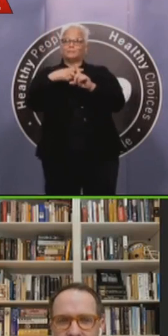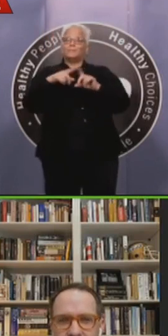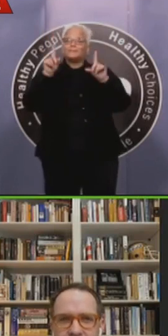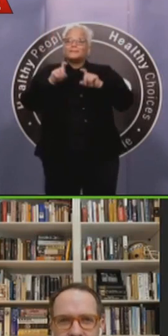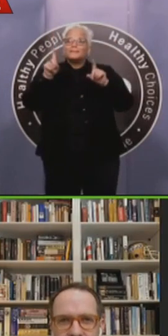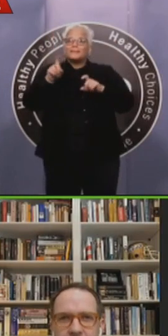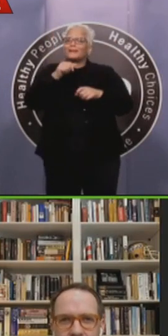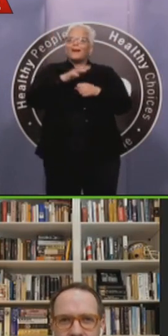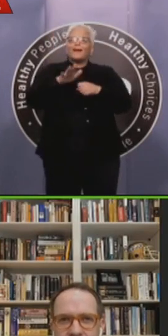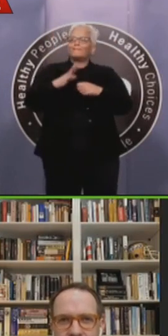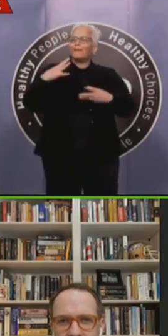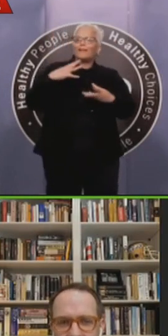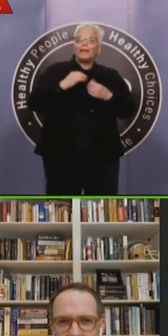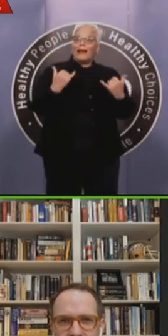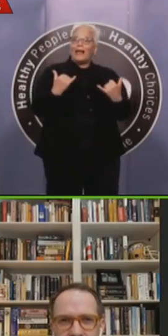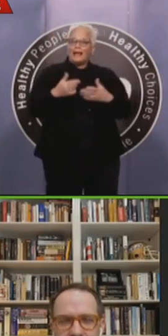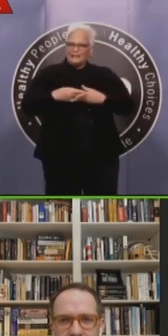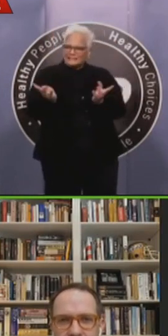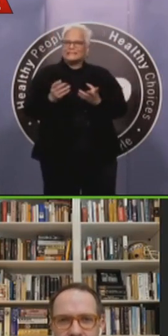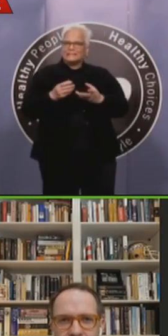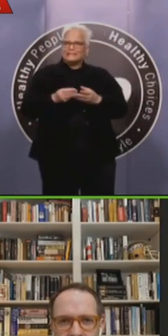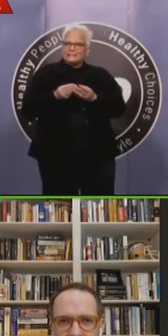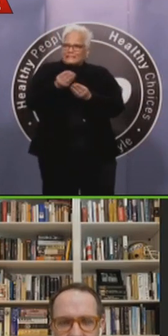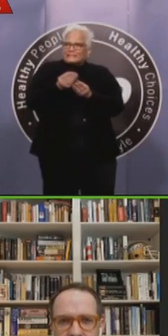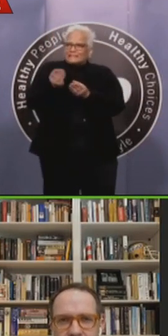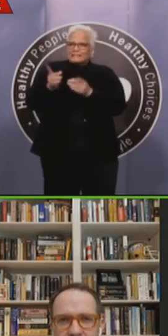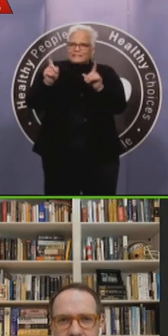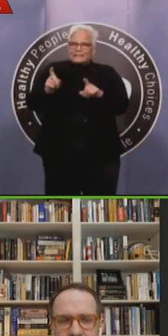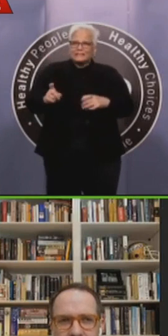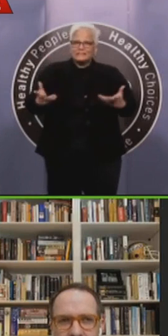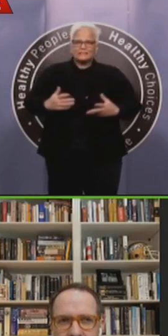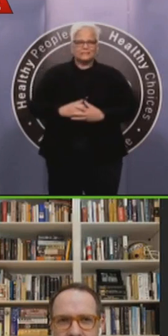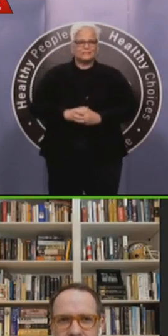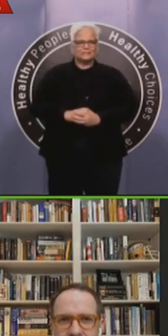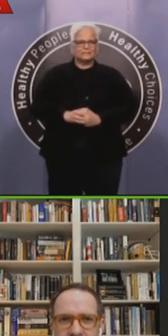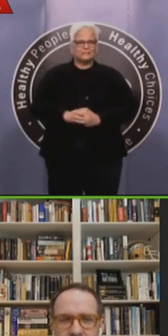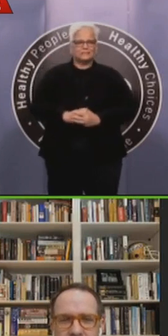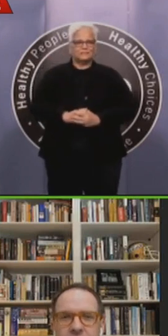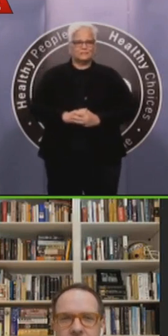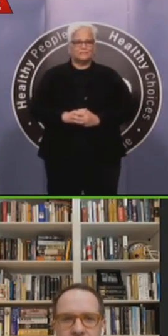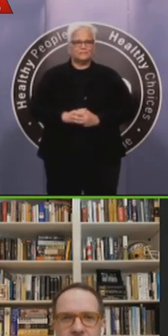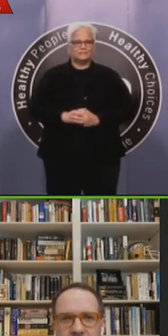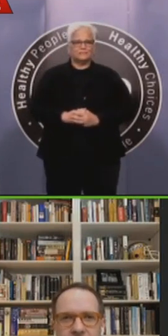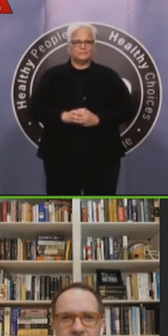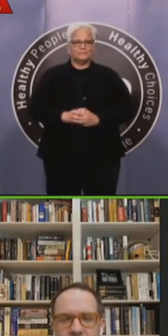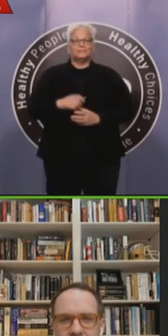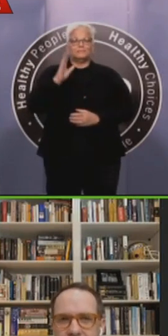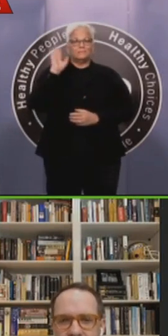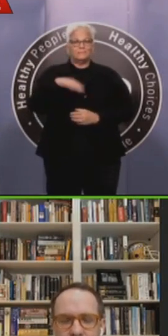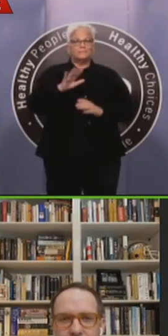I don't think any city in America has, uh, enough testing. Um, that, that's the challenge of,